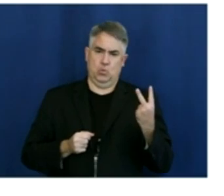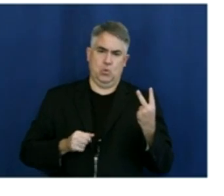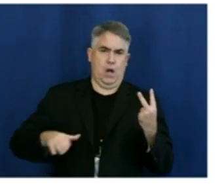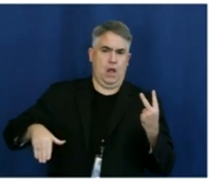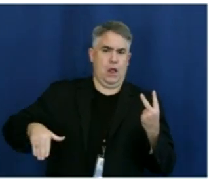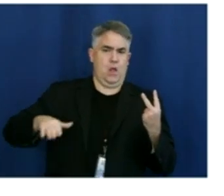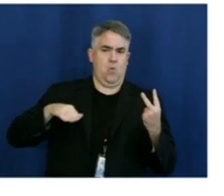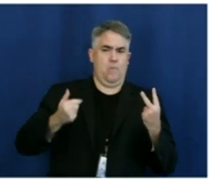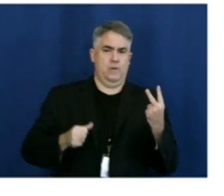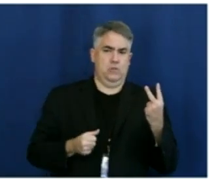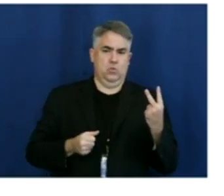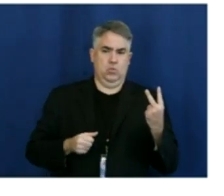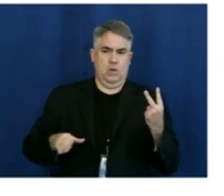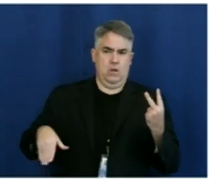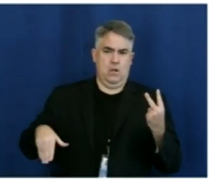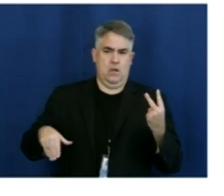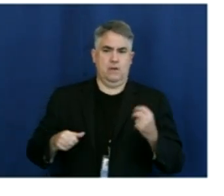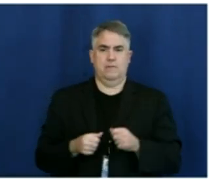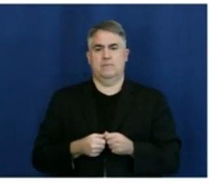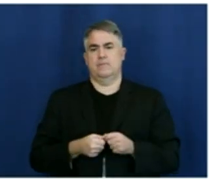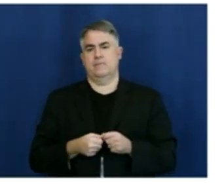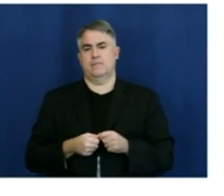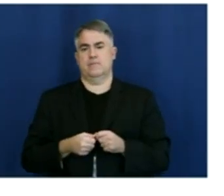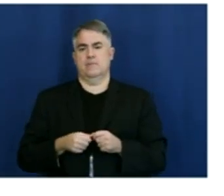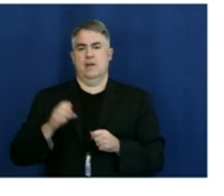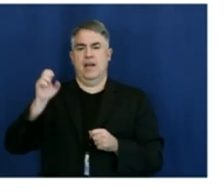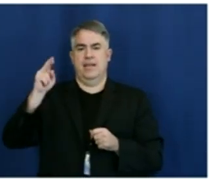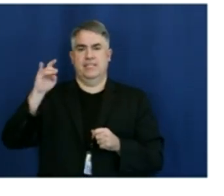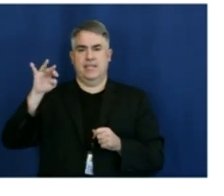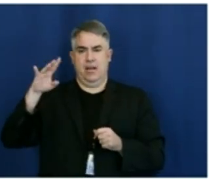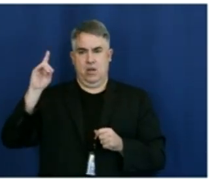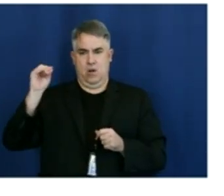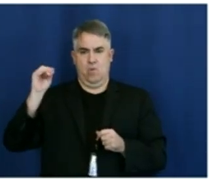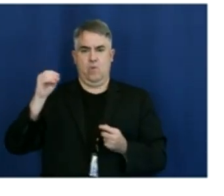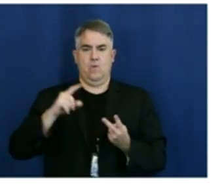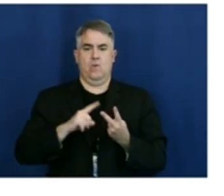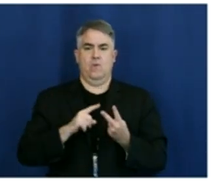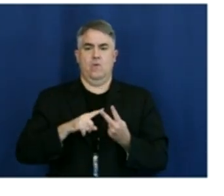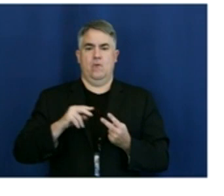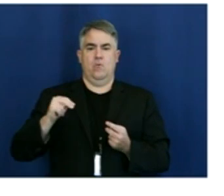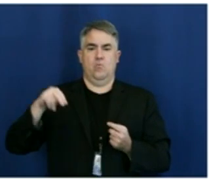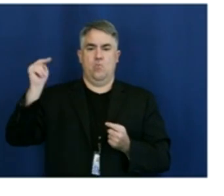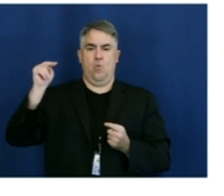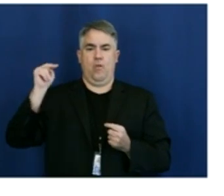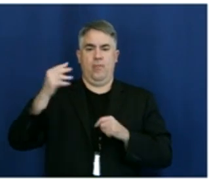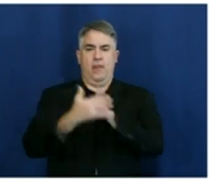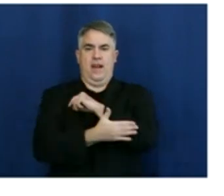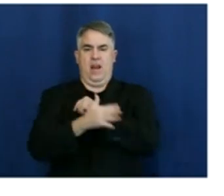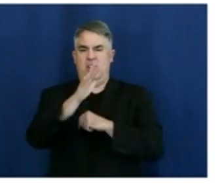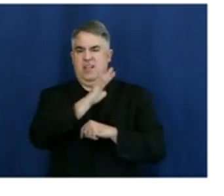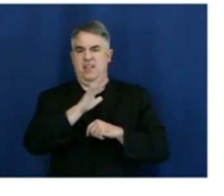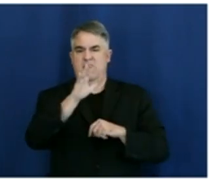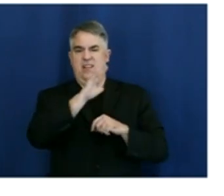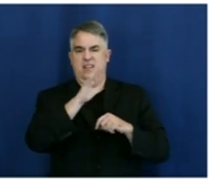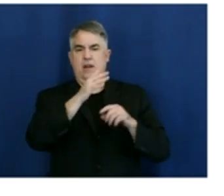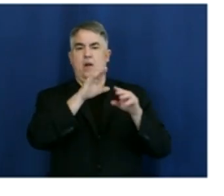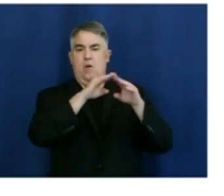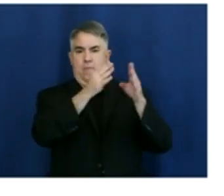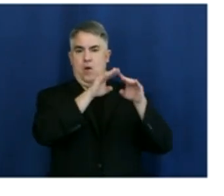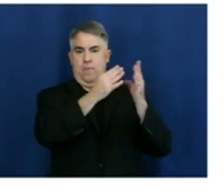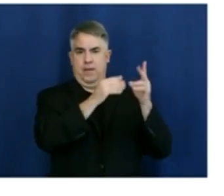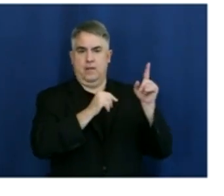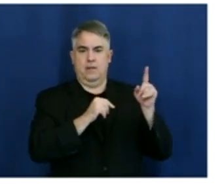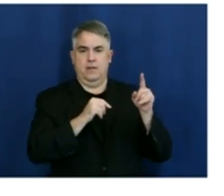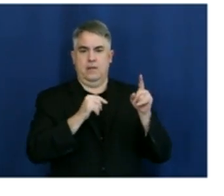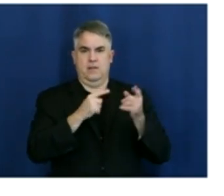One that is developing in Escondido and then one that's coming in the north coastal area. And those are ones that should be coming on within the next week.